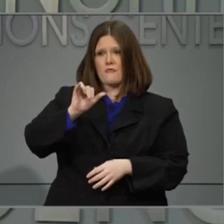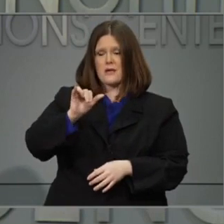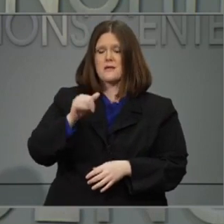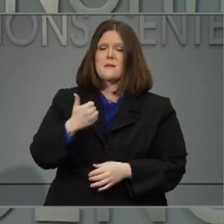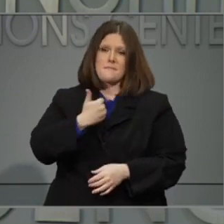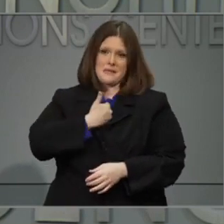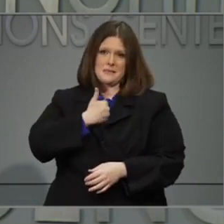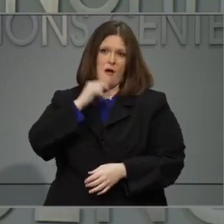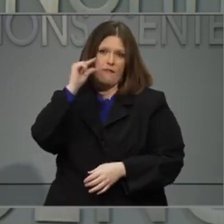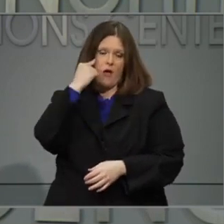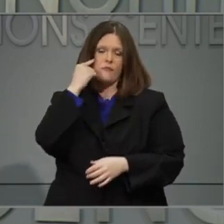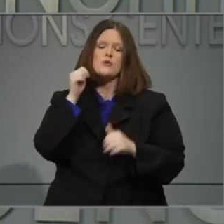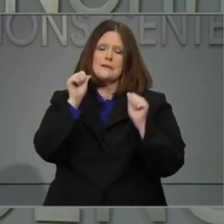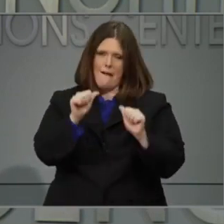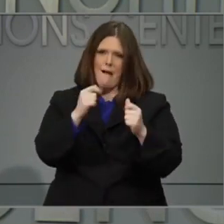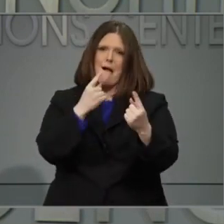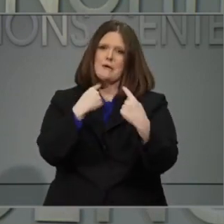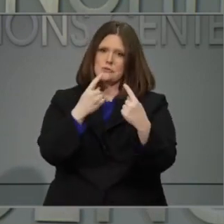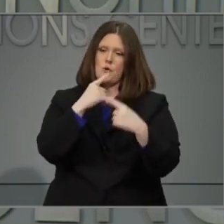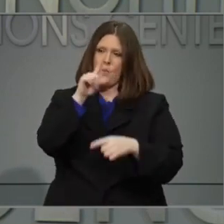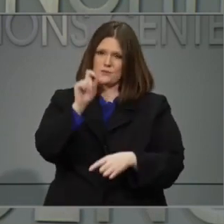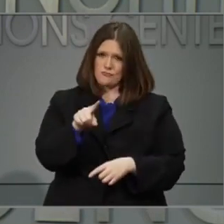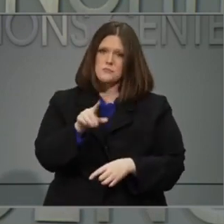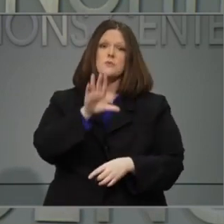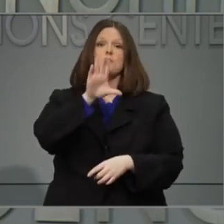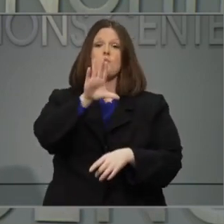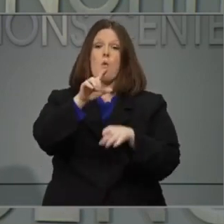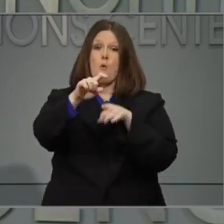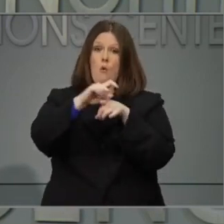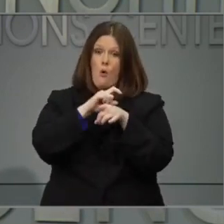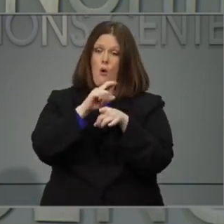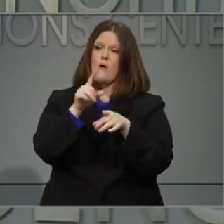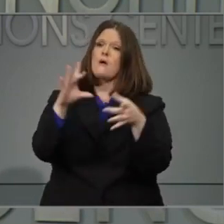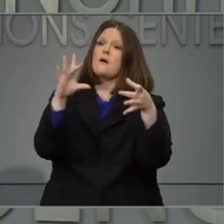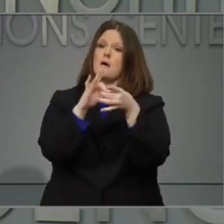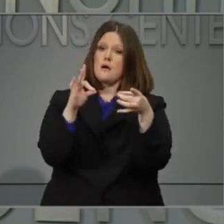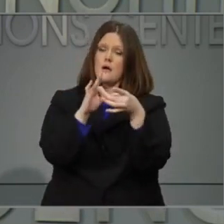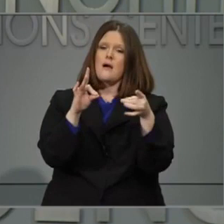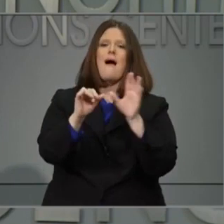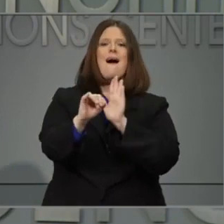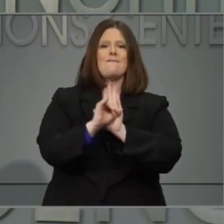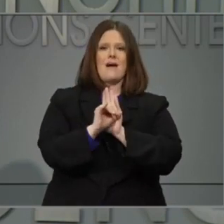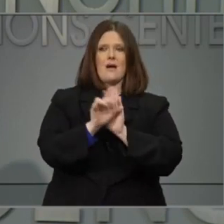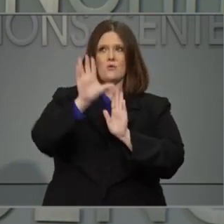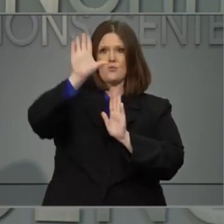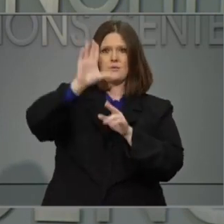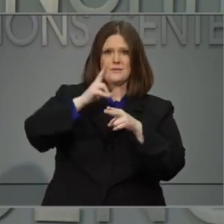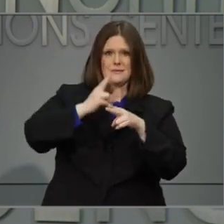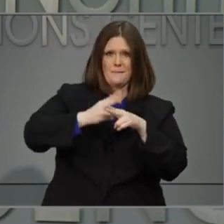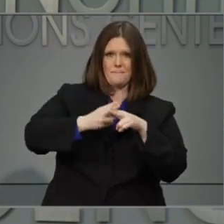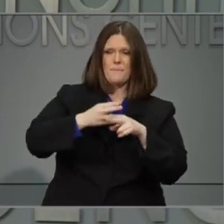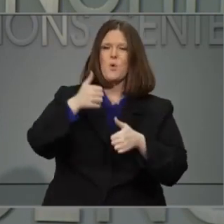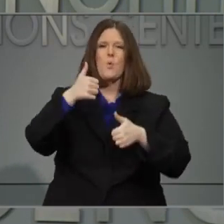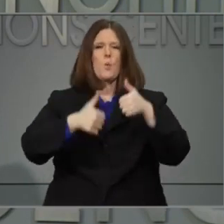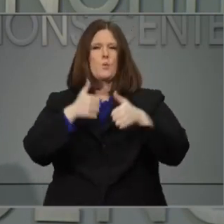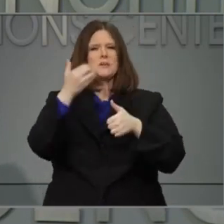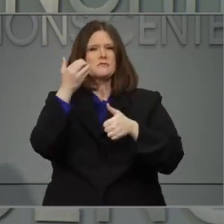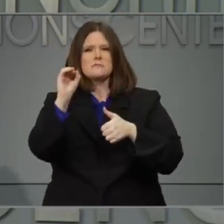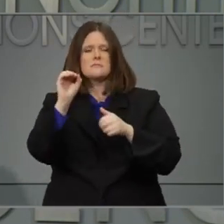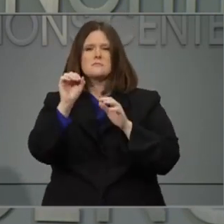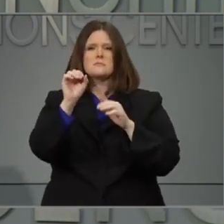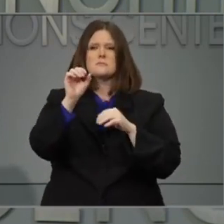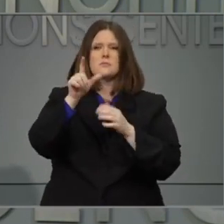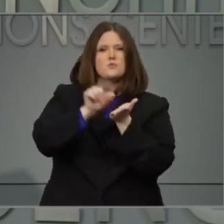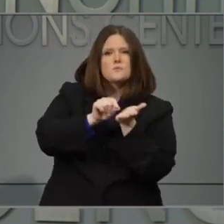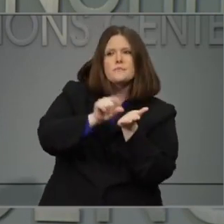as you call in, if you can identify yourself and the station you work for or the paper you work for, we'd